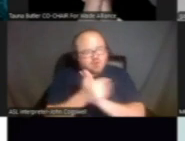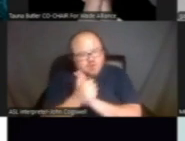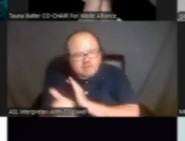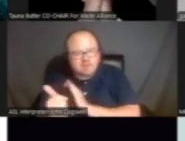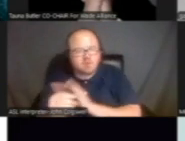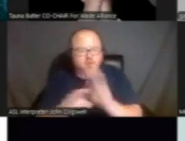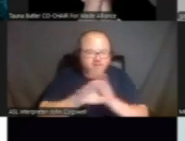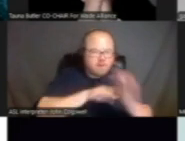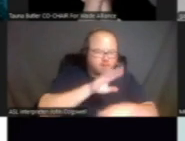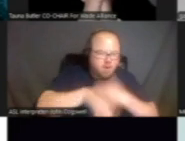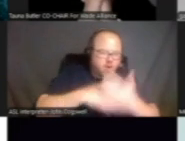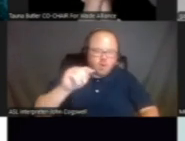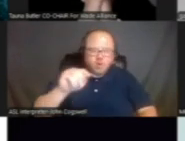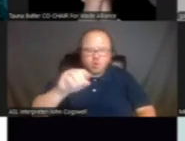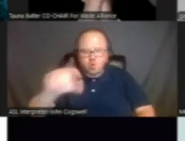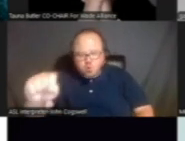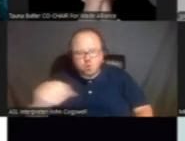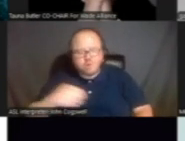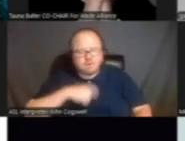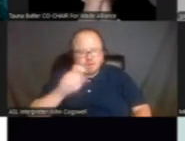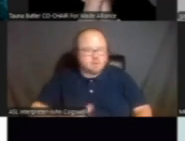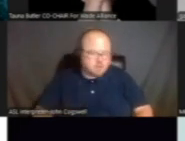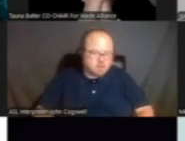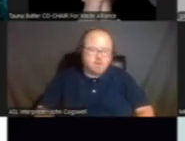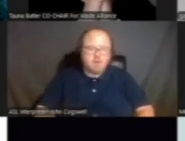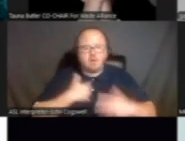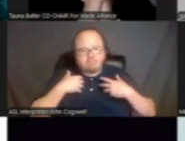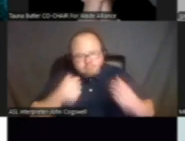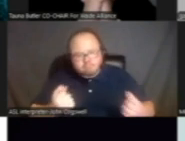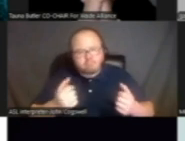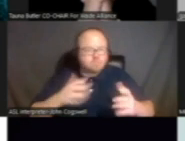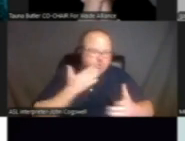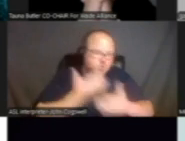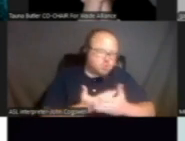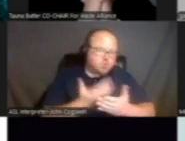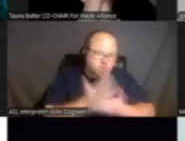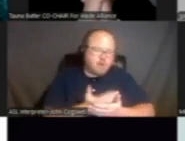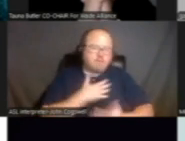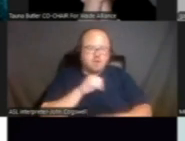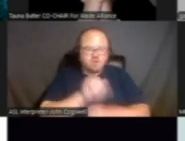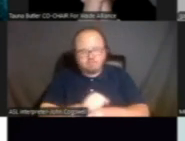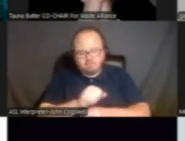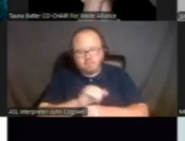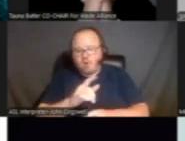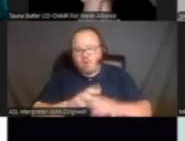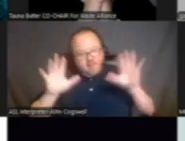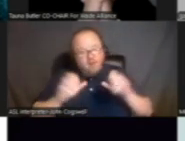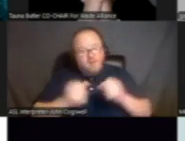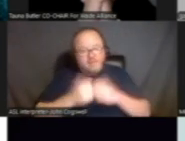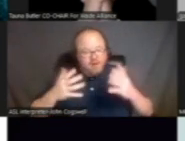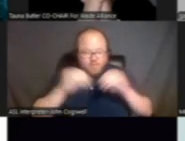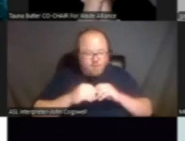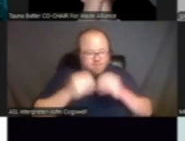tools that will help me cope and be well and be able to do the work that I do. So without further ado, I'll